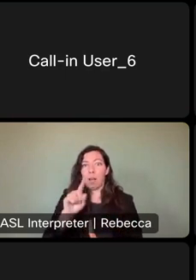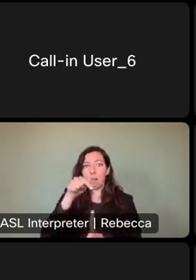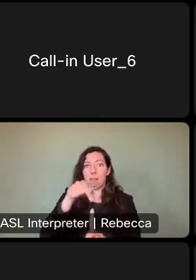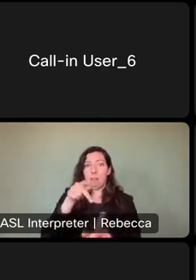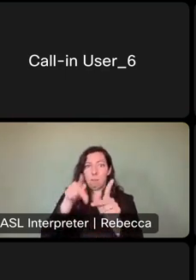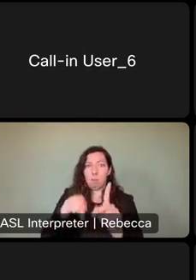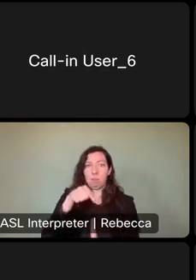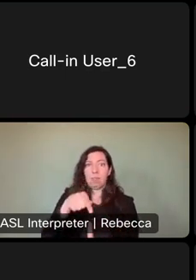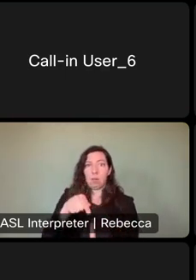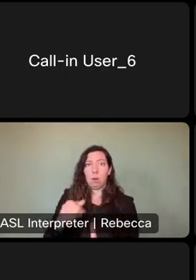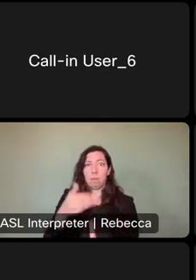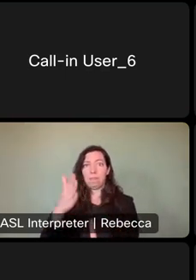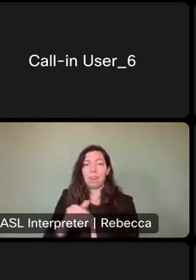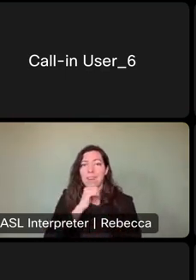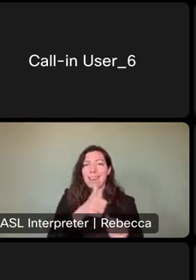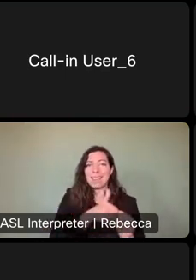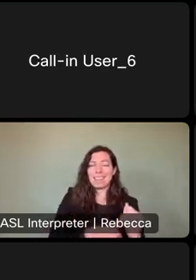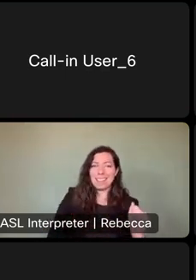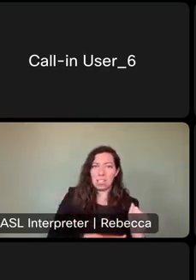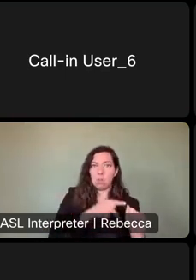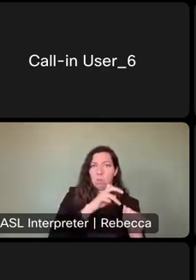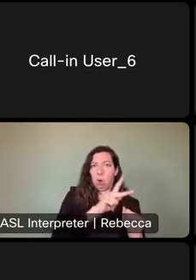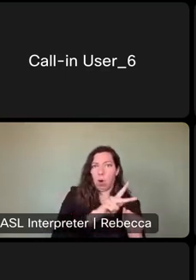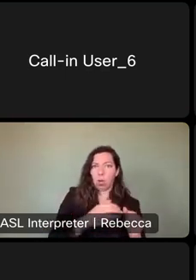So hopefully that answers that question.